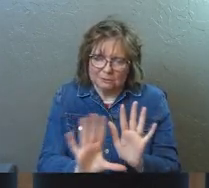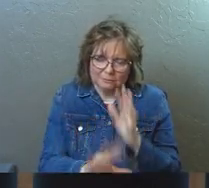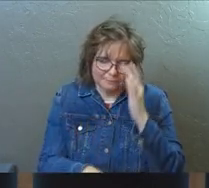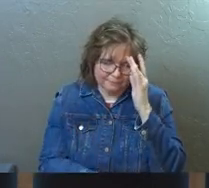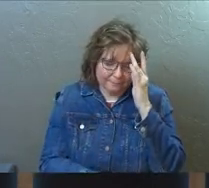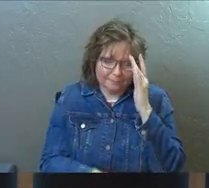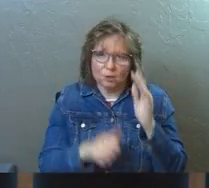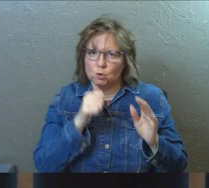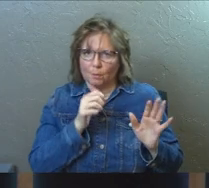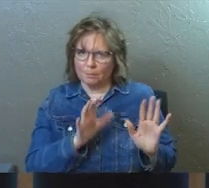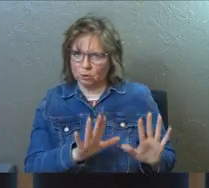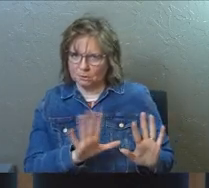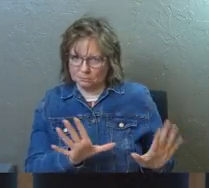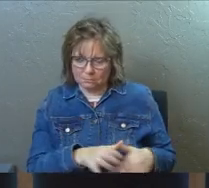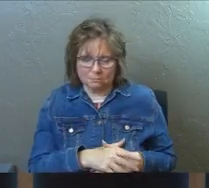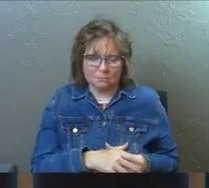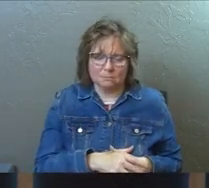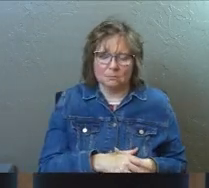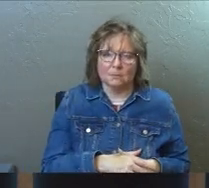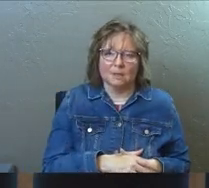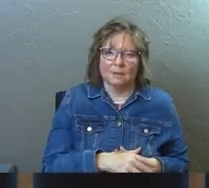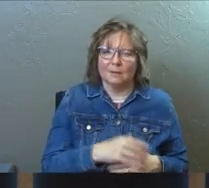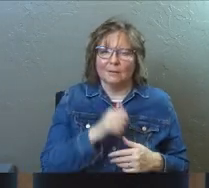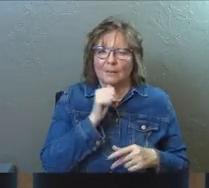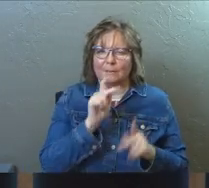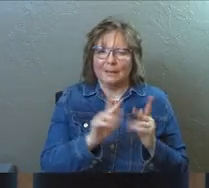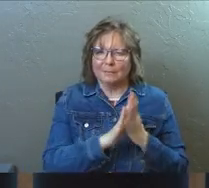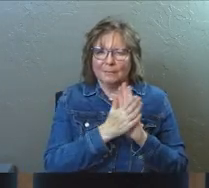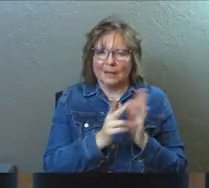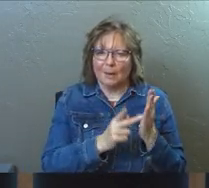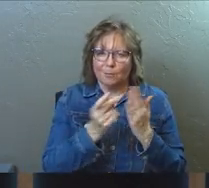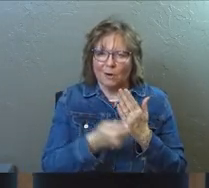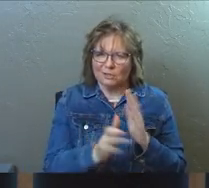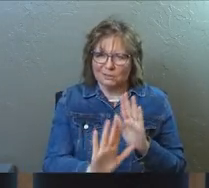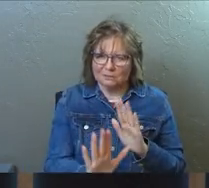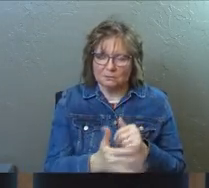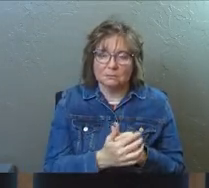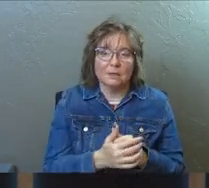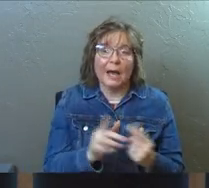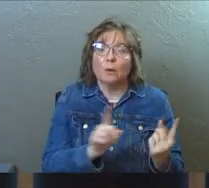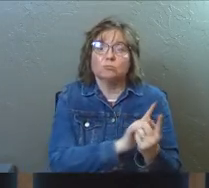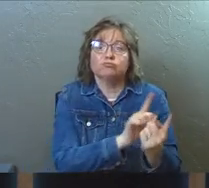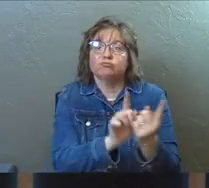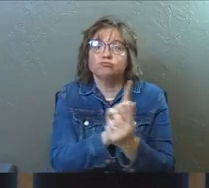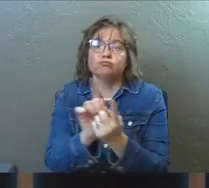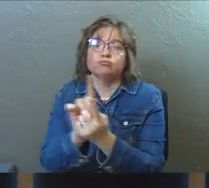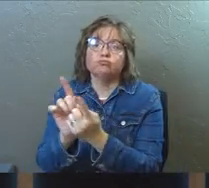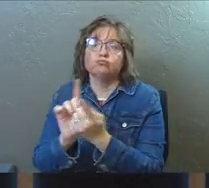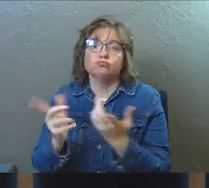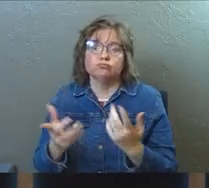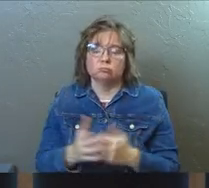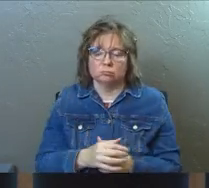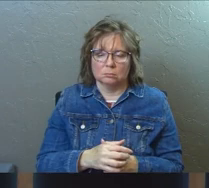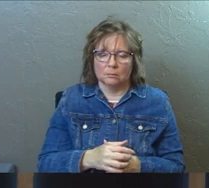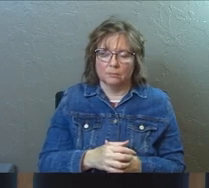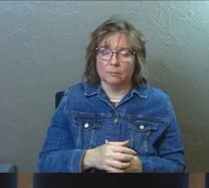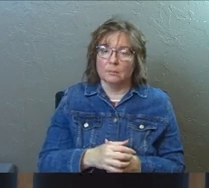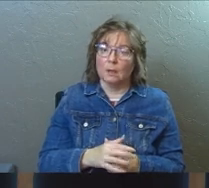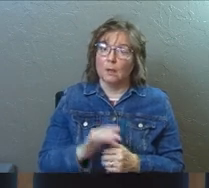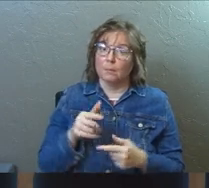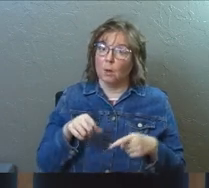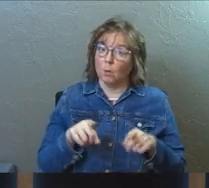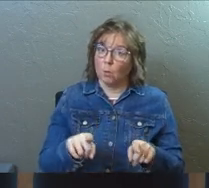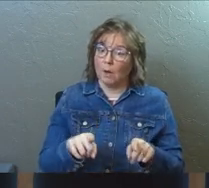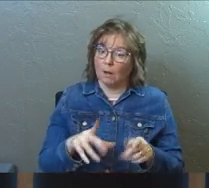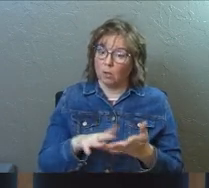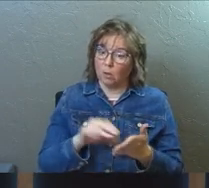Don't be pushy. Don't make people projects. I was just meeting people. But in the course